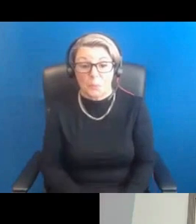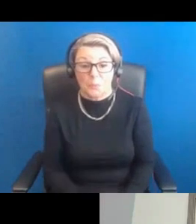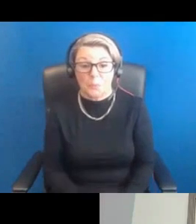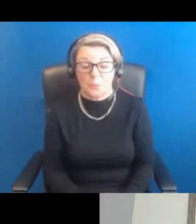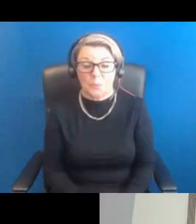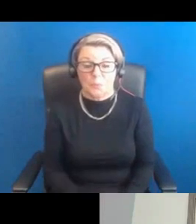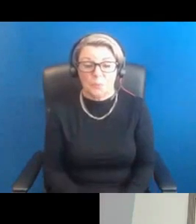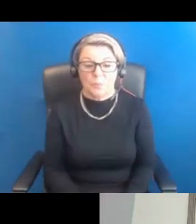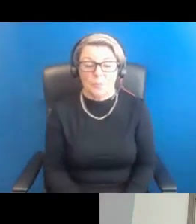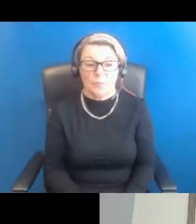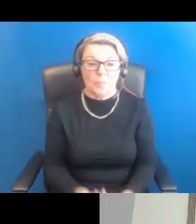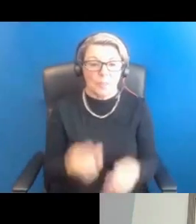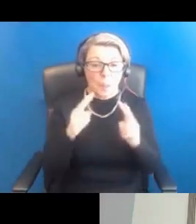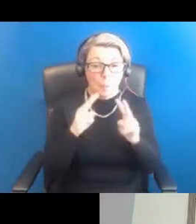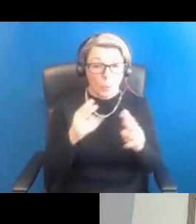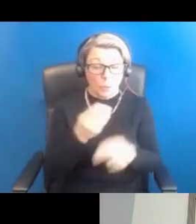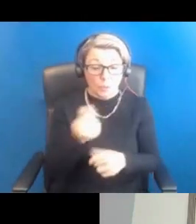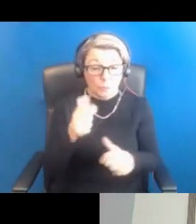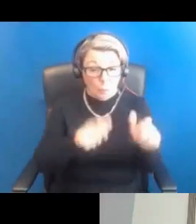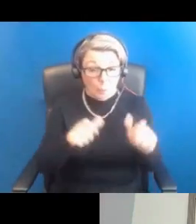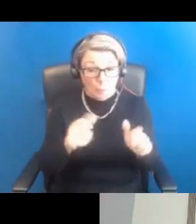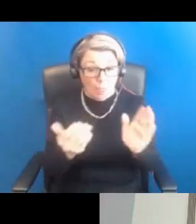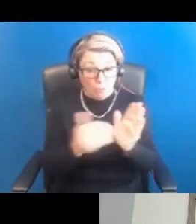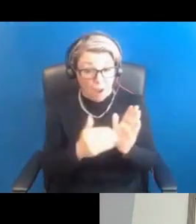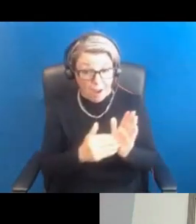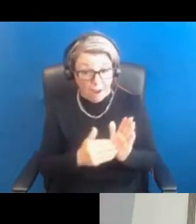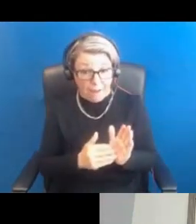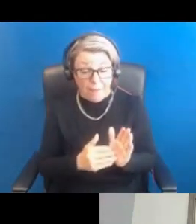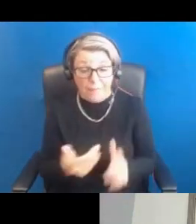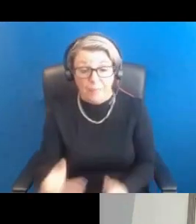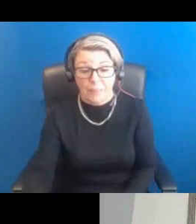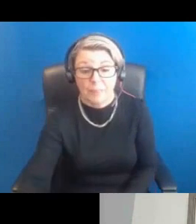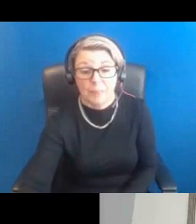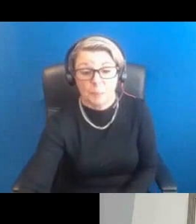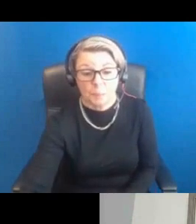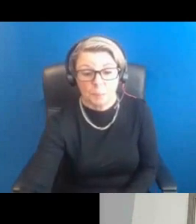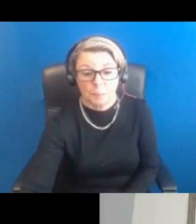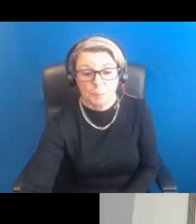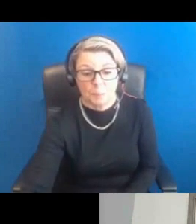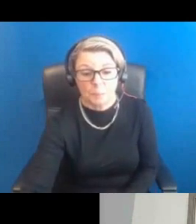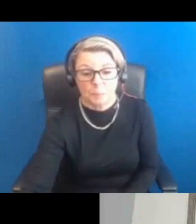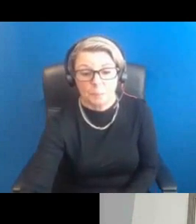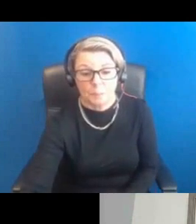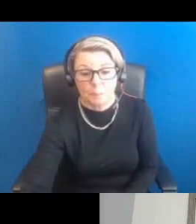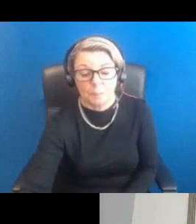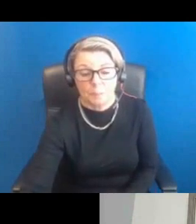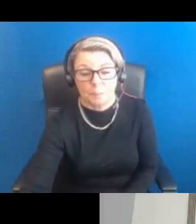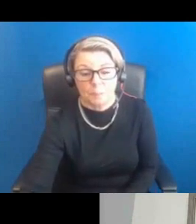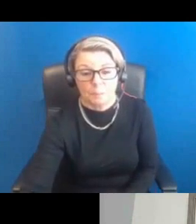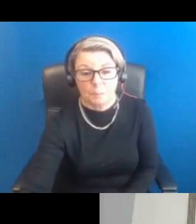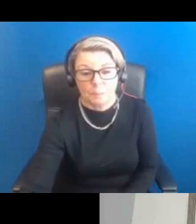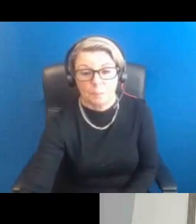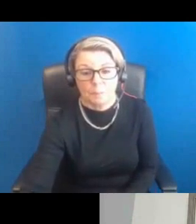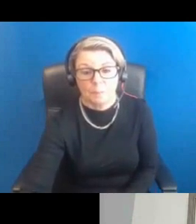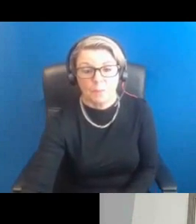So I'm just looking. We still got a few people coming into the room. But I could maybe just, you know, take us through